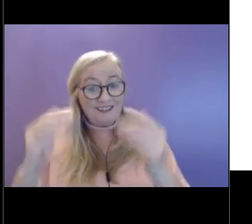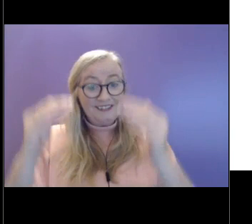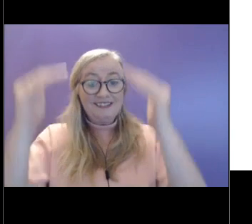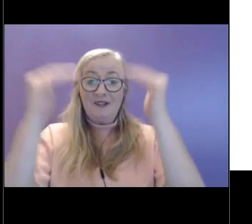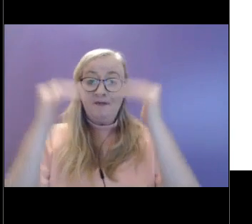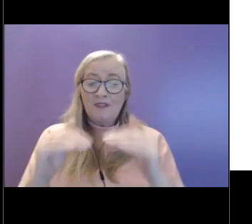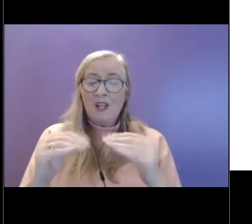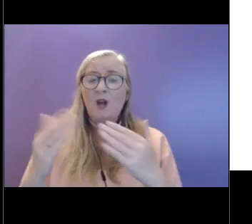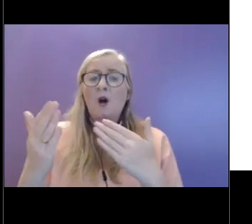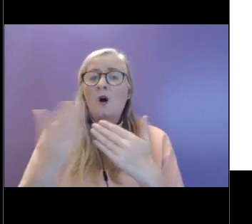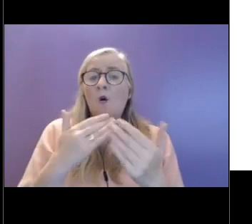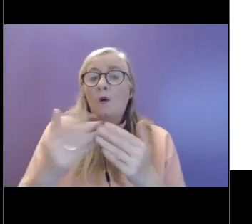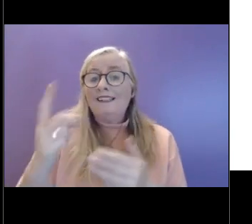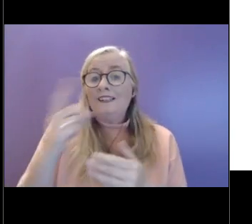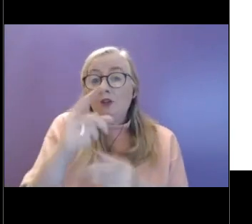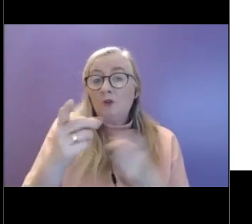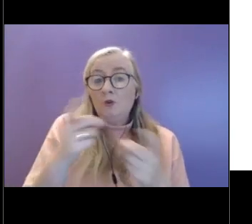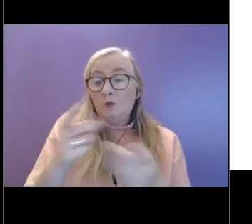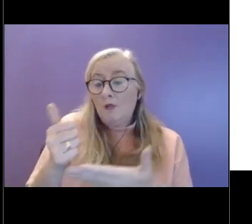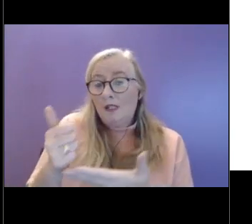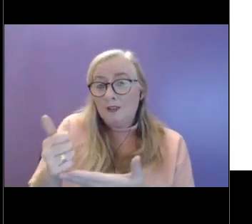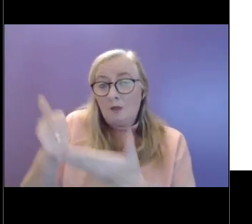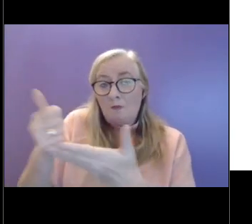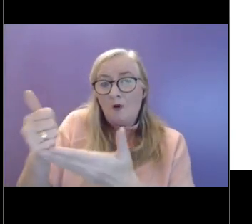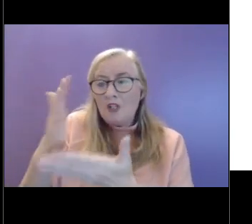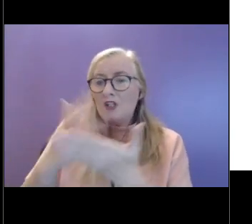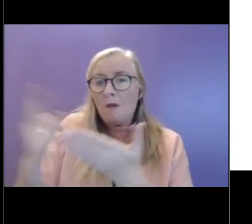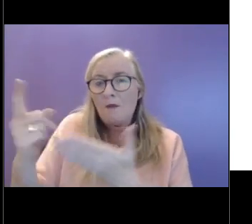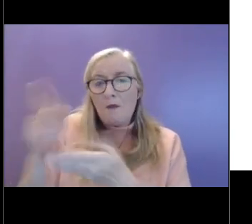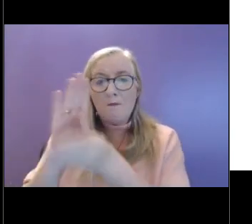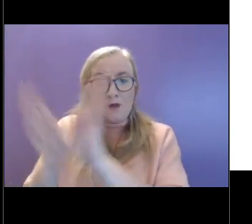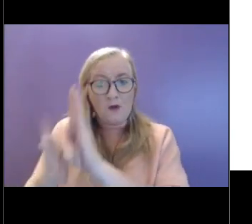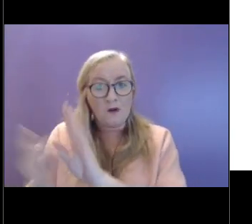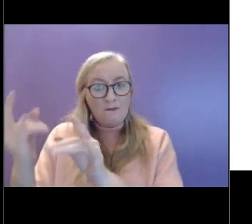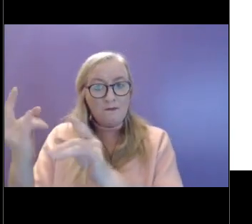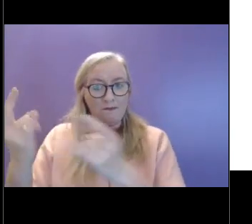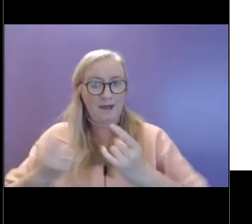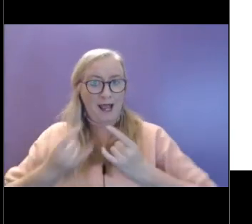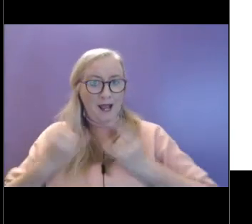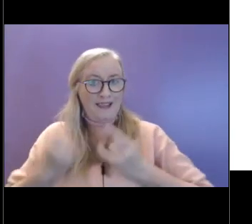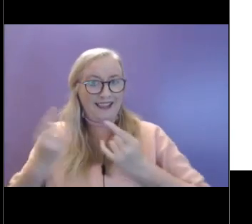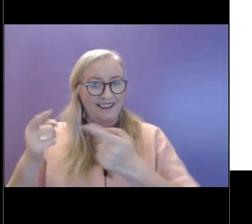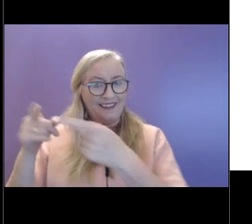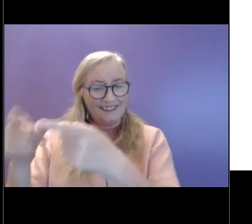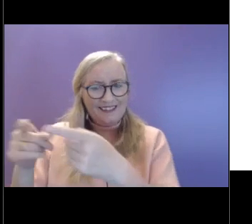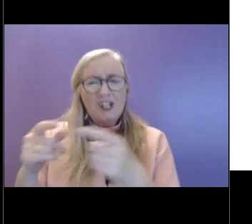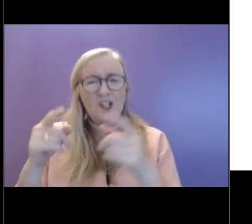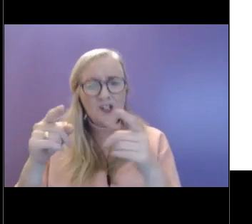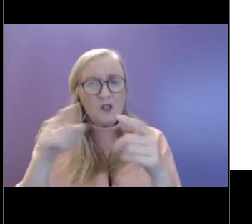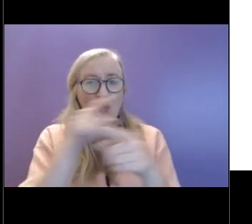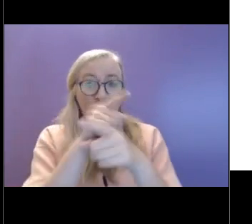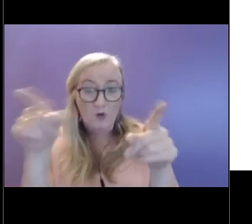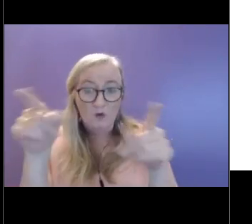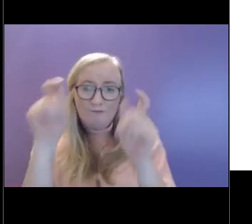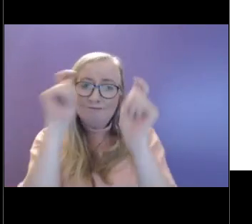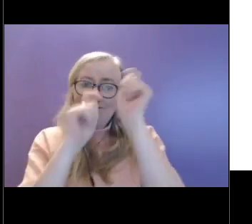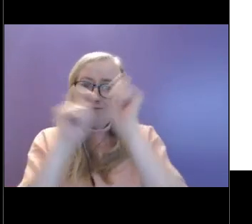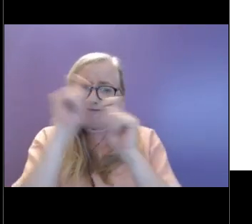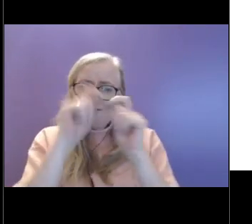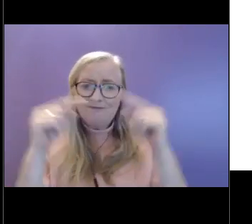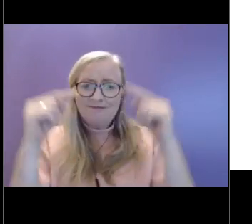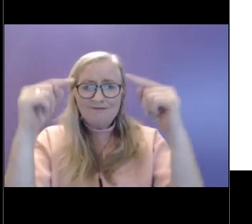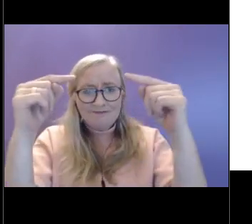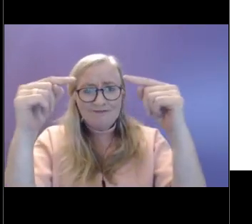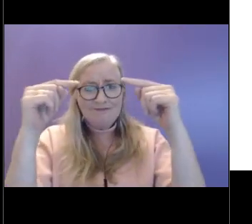support someone else's happiness or to help other people out? So just taking a minute, perhaps even thinking about that pie